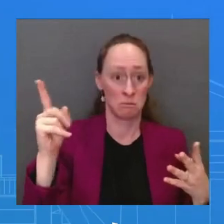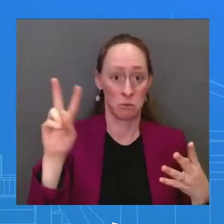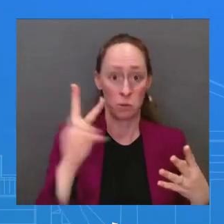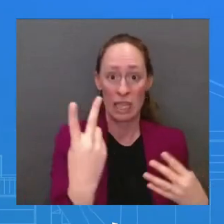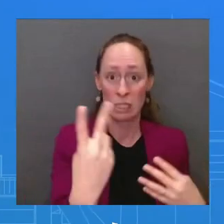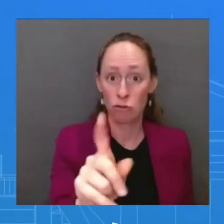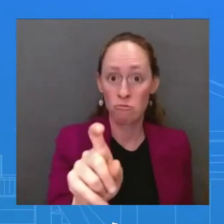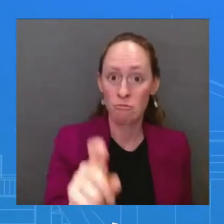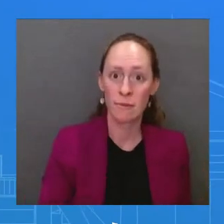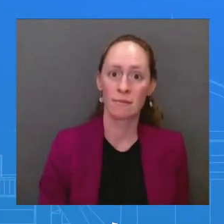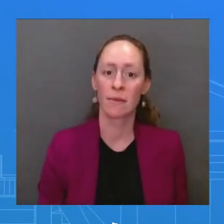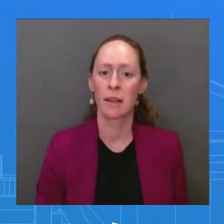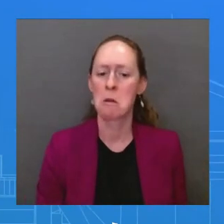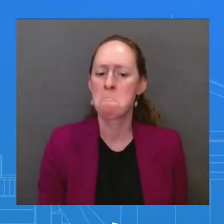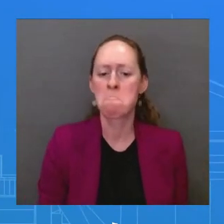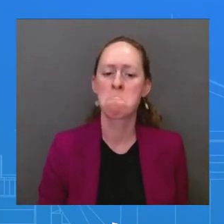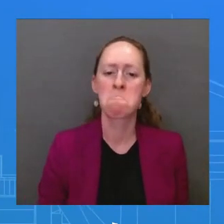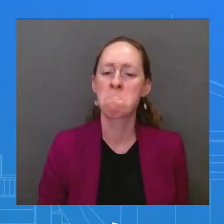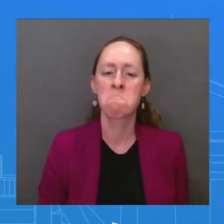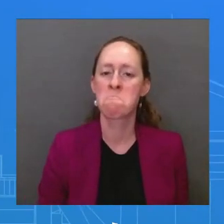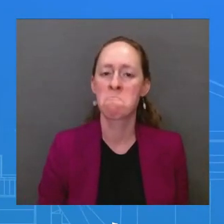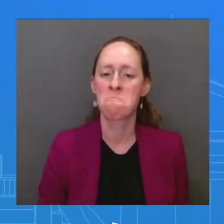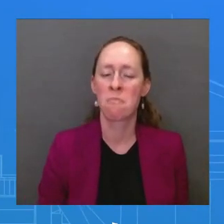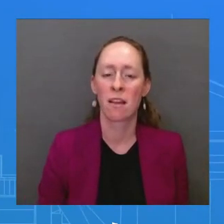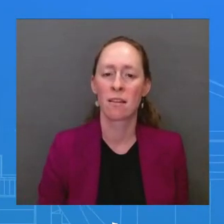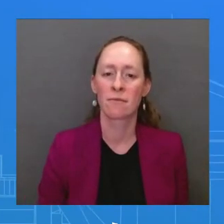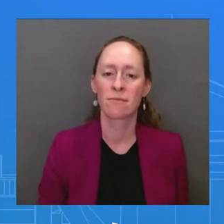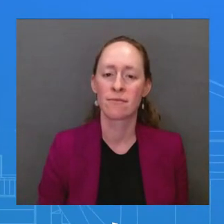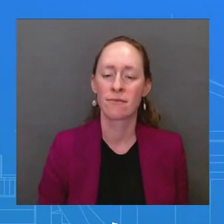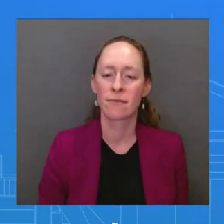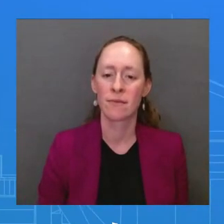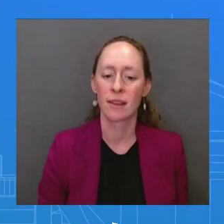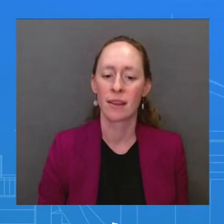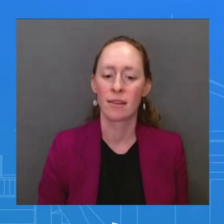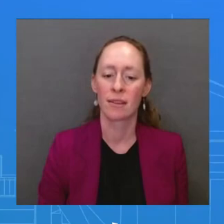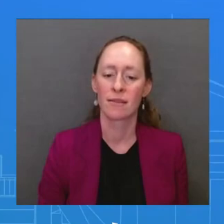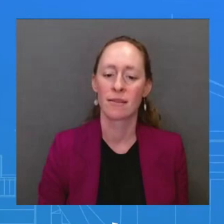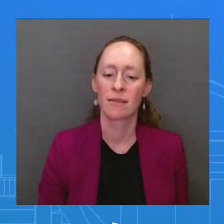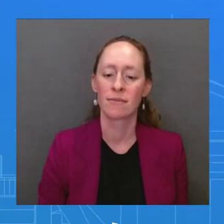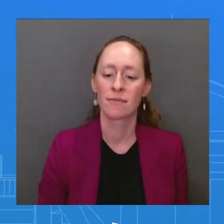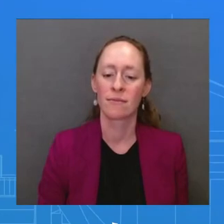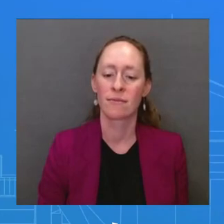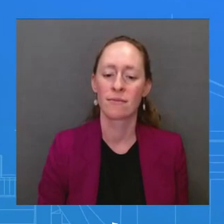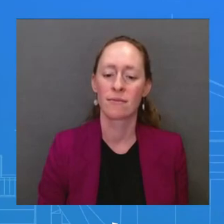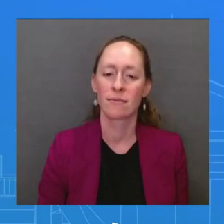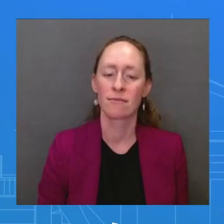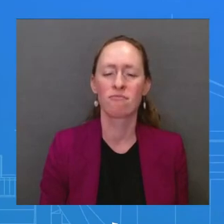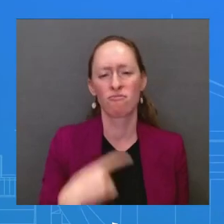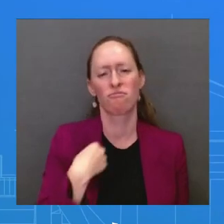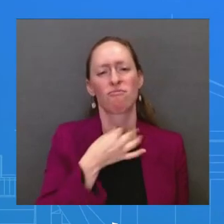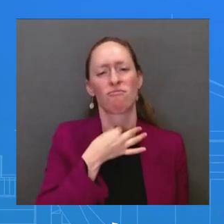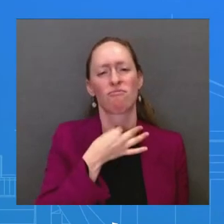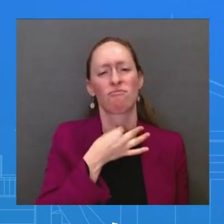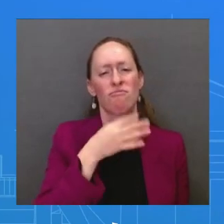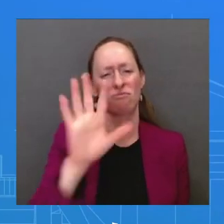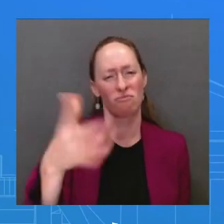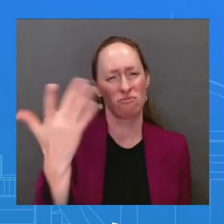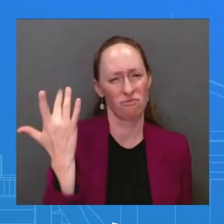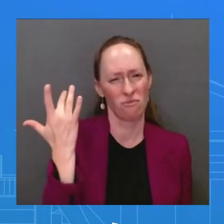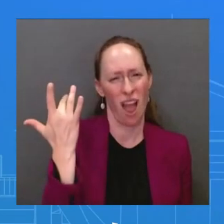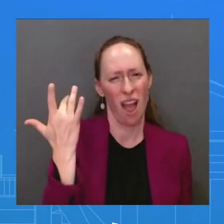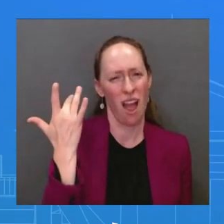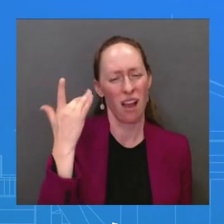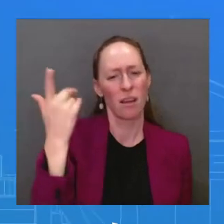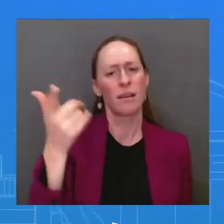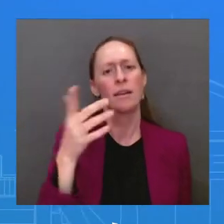My colleague's question. MS. Yeah. Can you explain why you can't share or won't share the cadence of the president's testing with us? It seems like a pretty basic